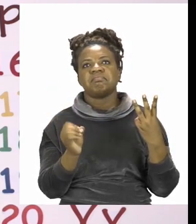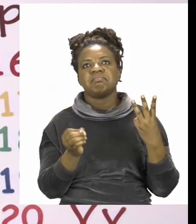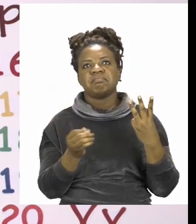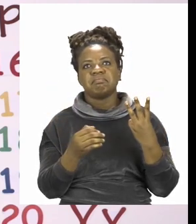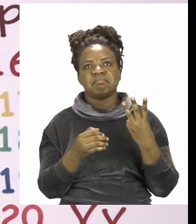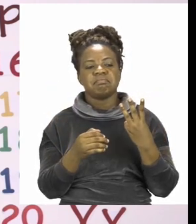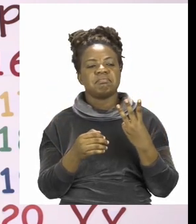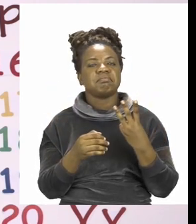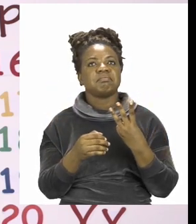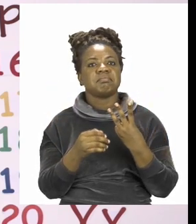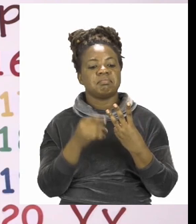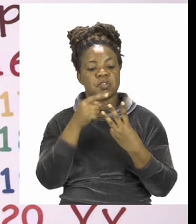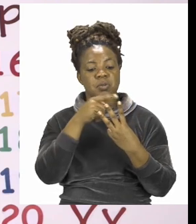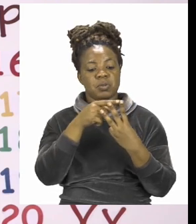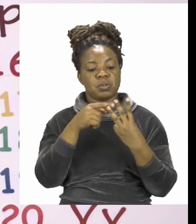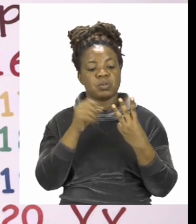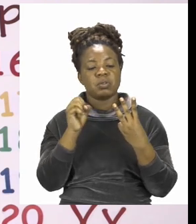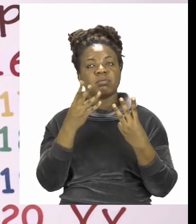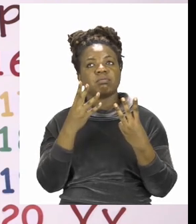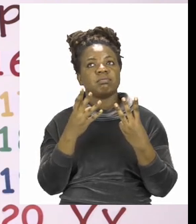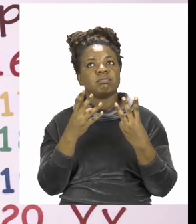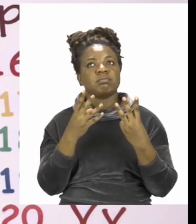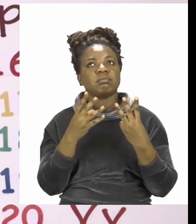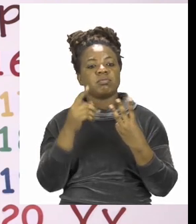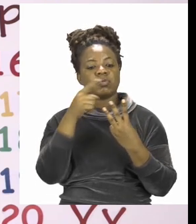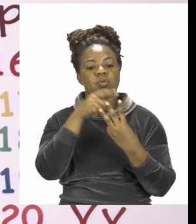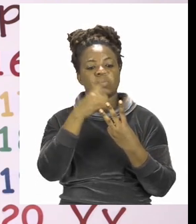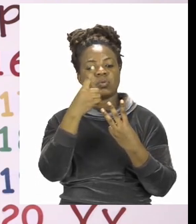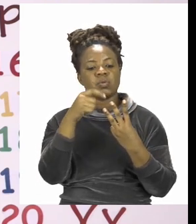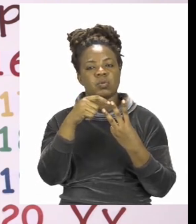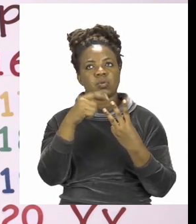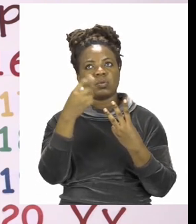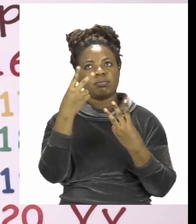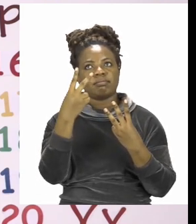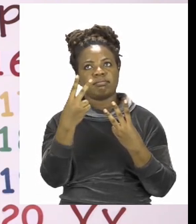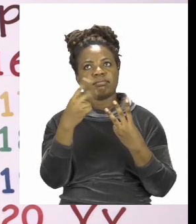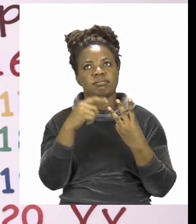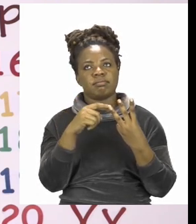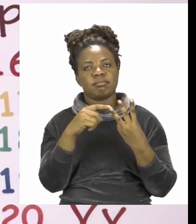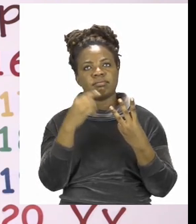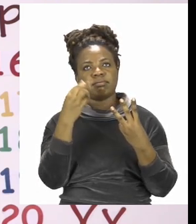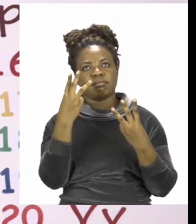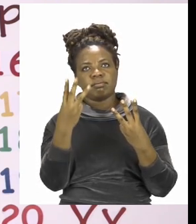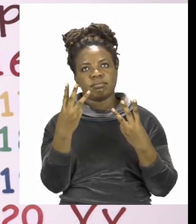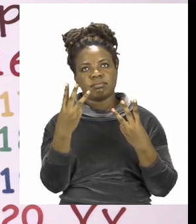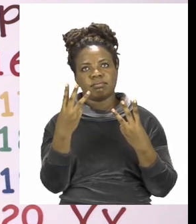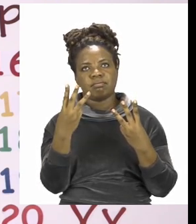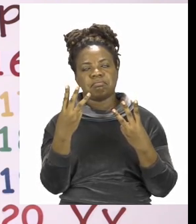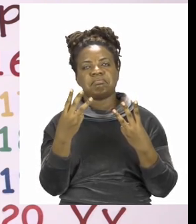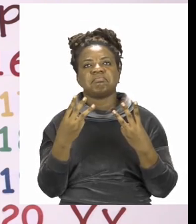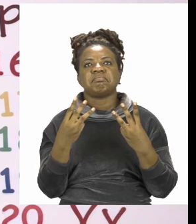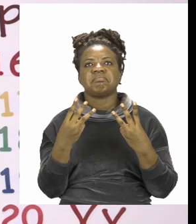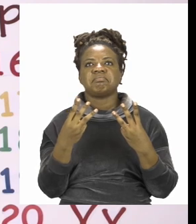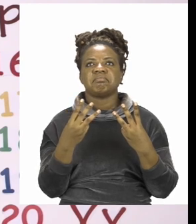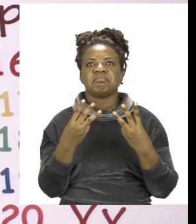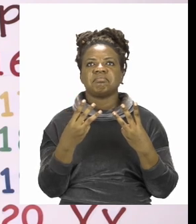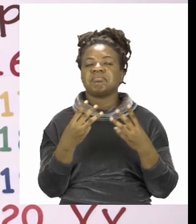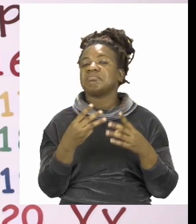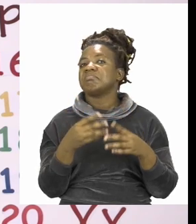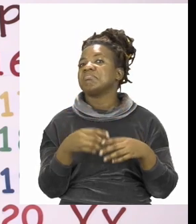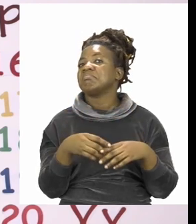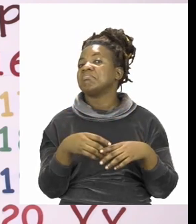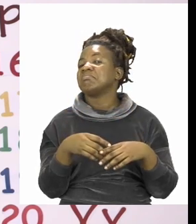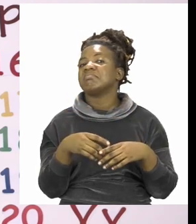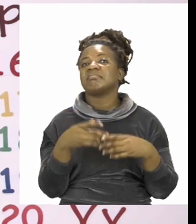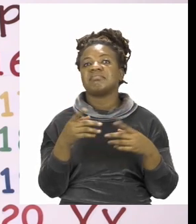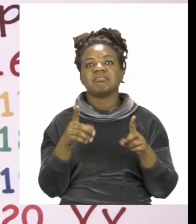Now we're going to count our sticks. 1, 2, 3. They are also